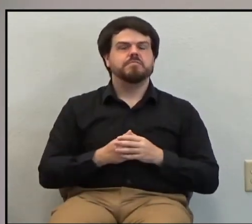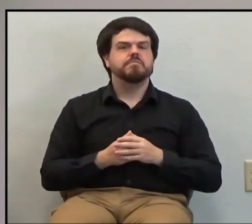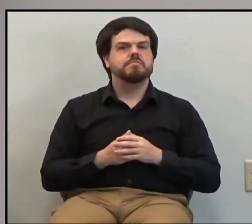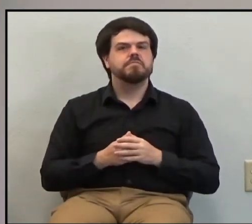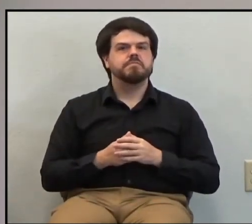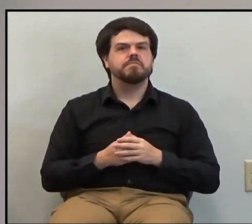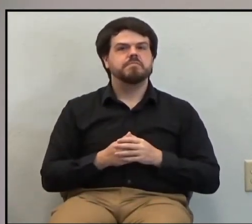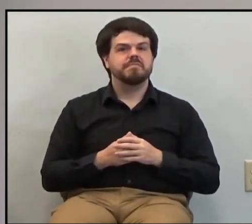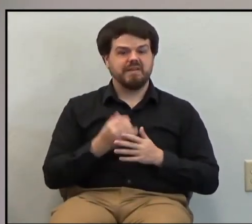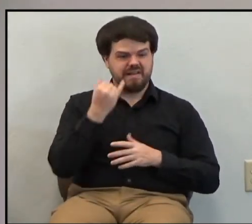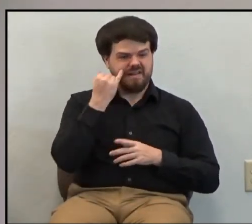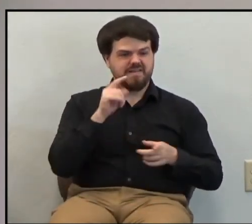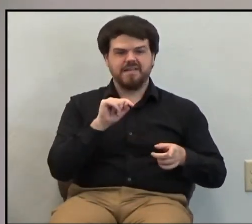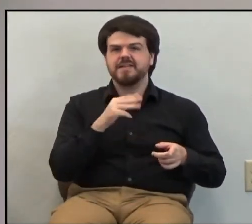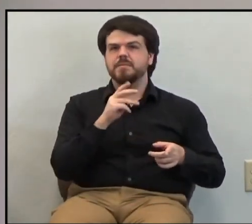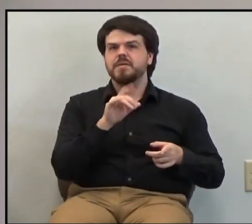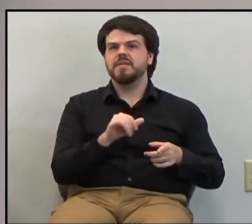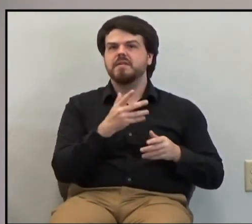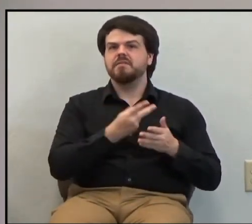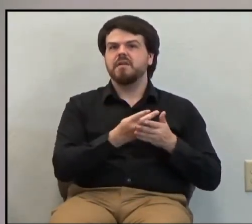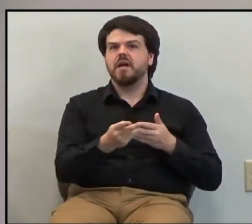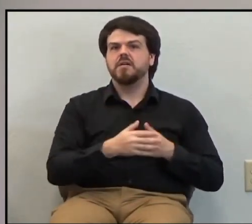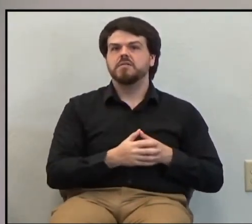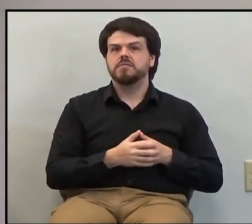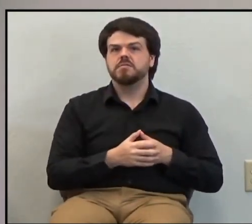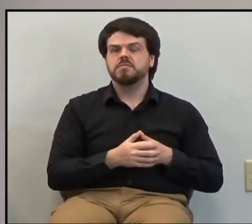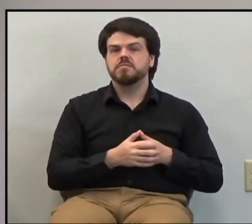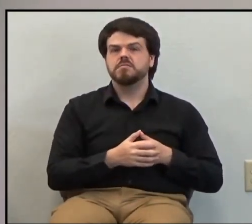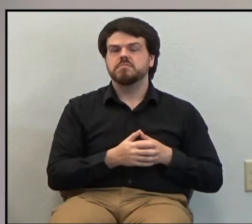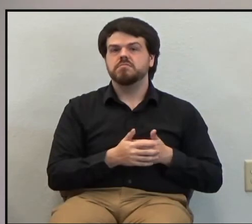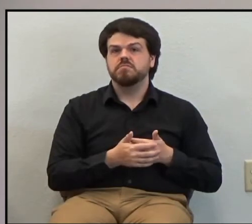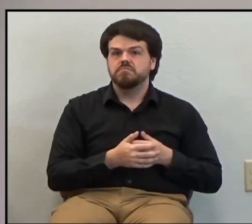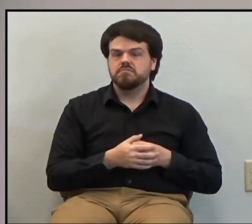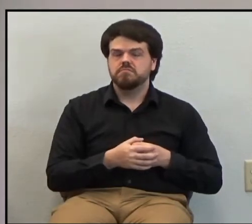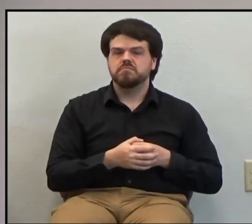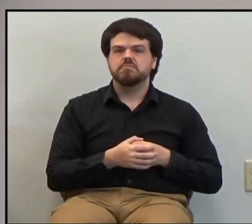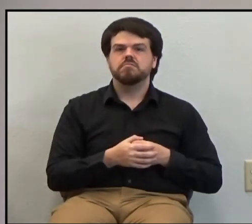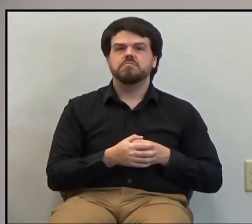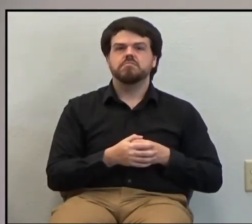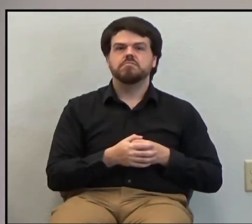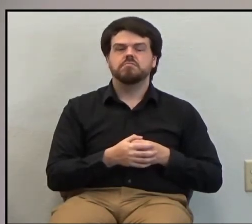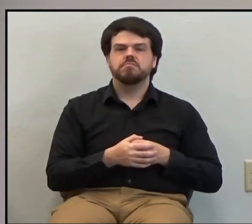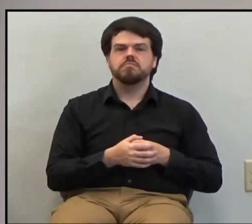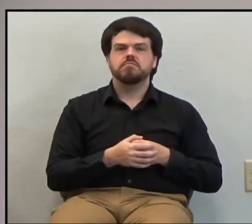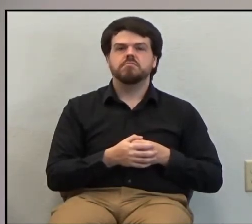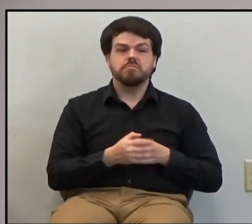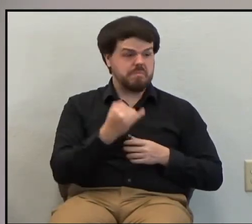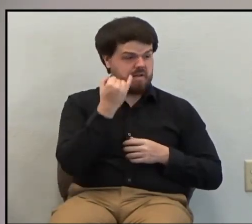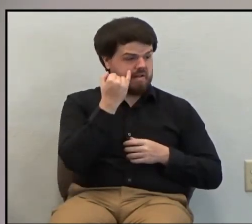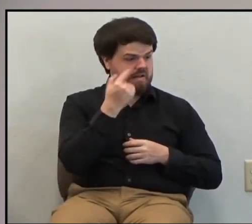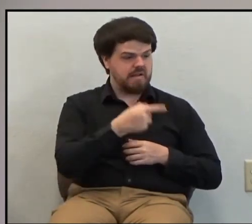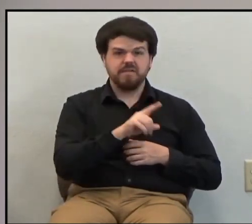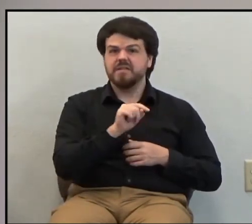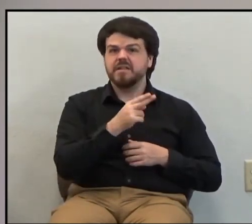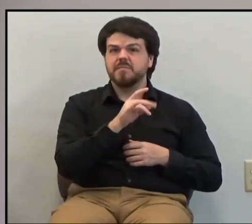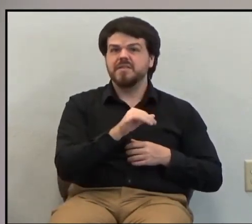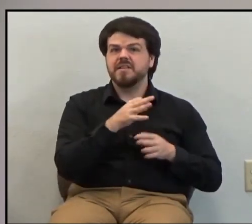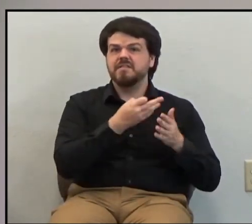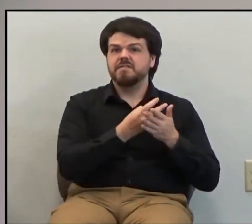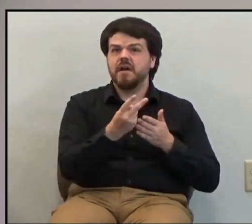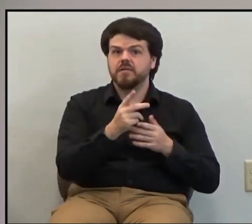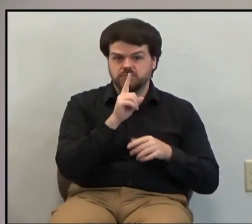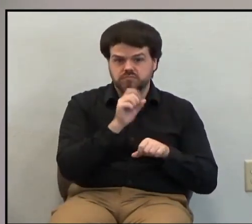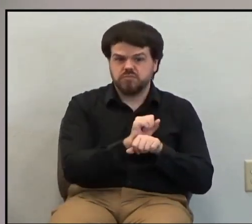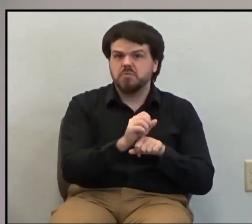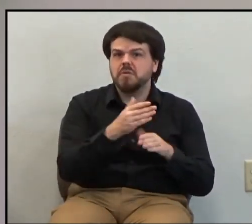if Timothy failed. It would have ended at the second generation if